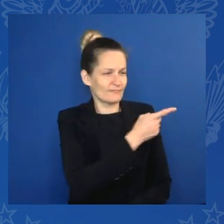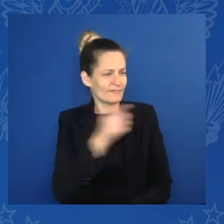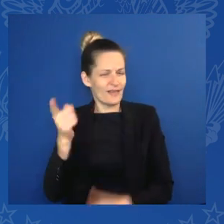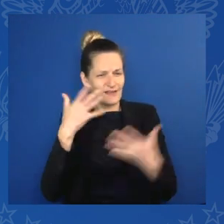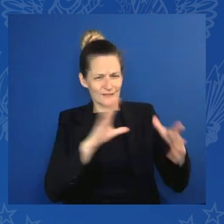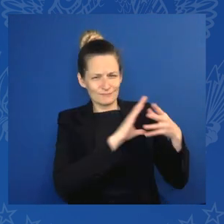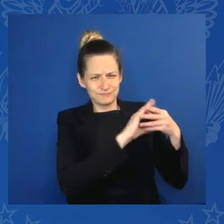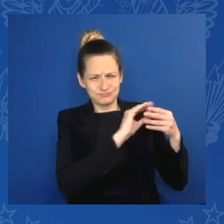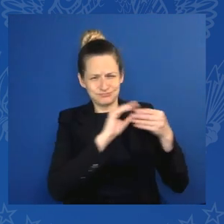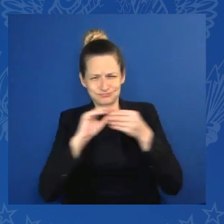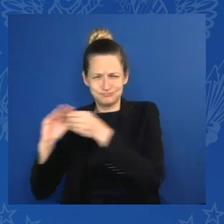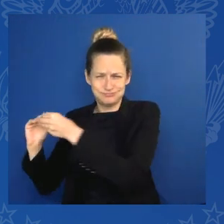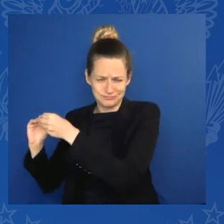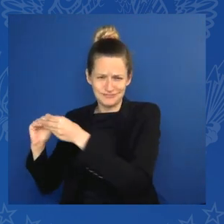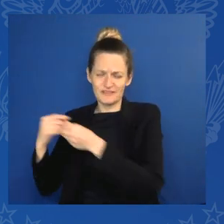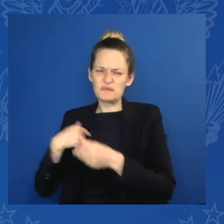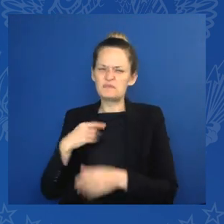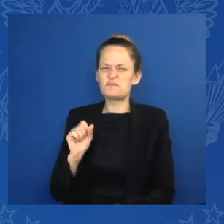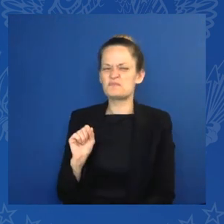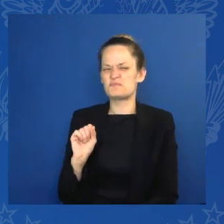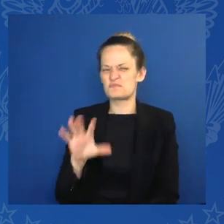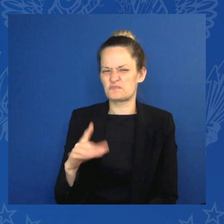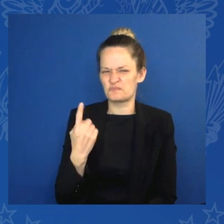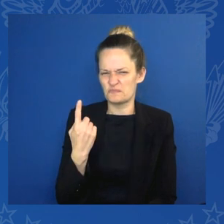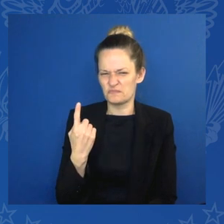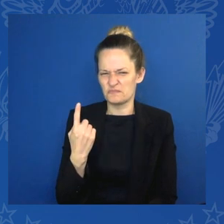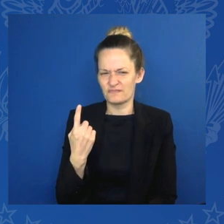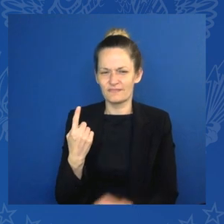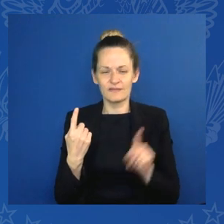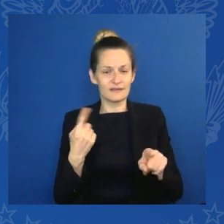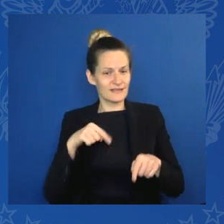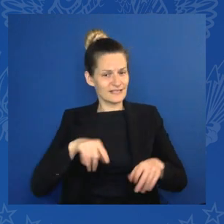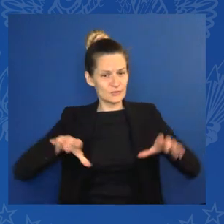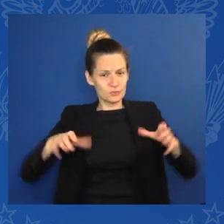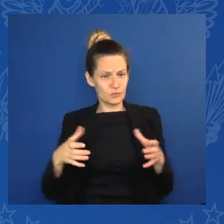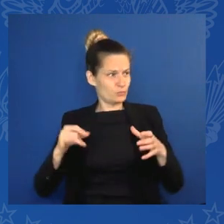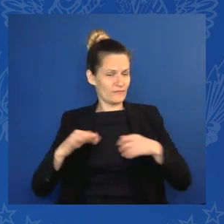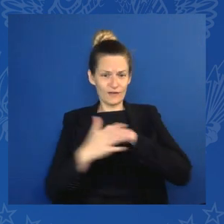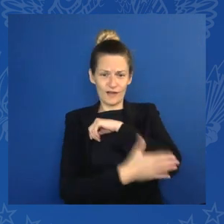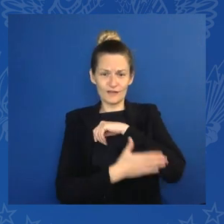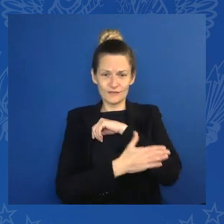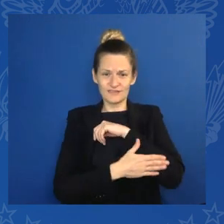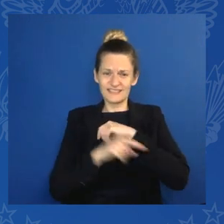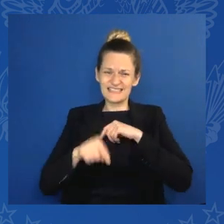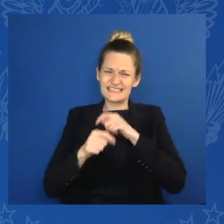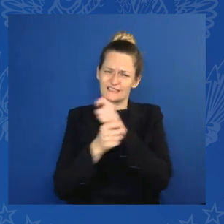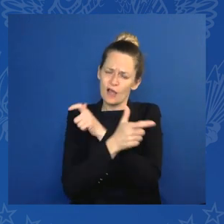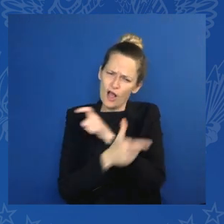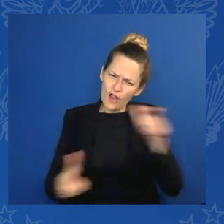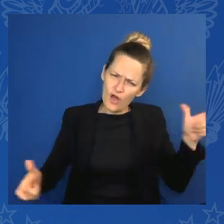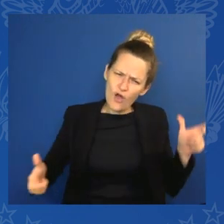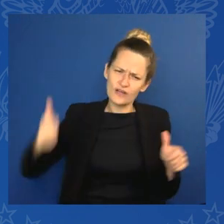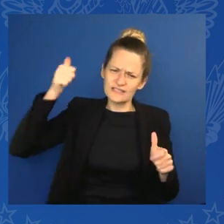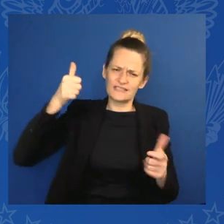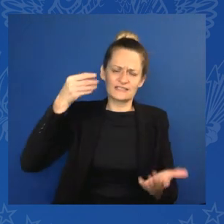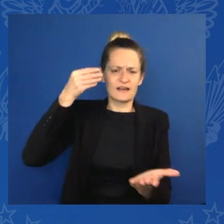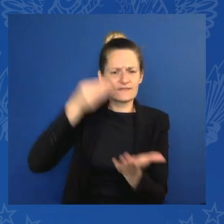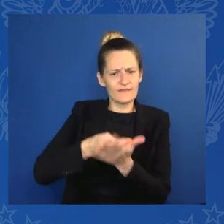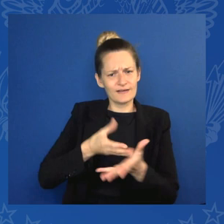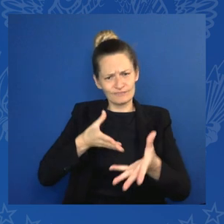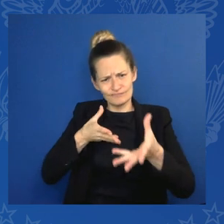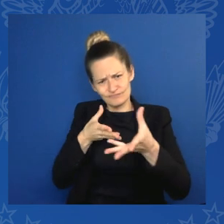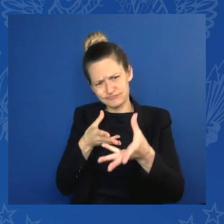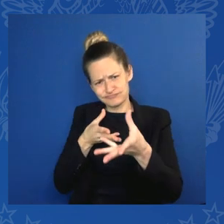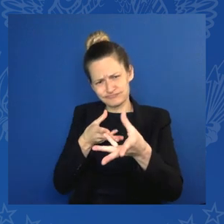has been the largest financier in assistance to investment